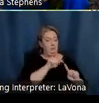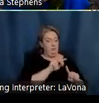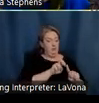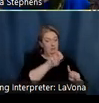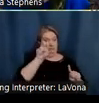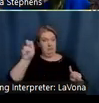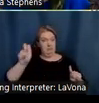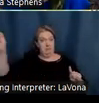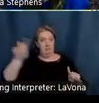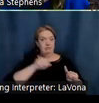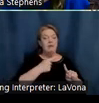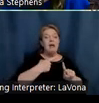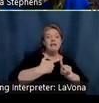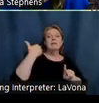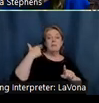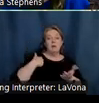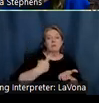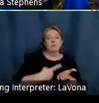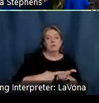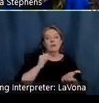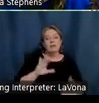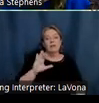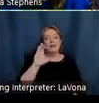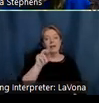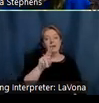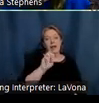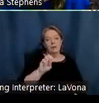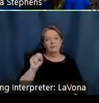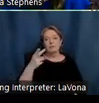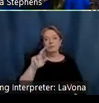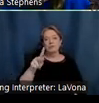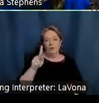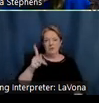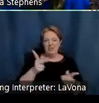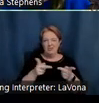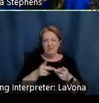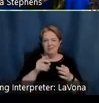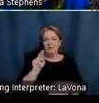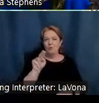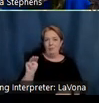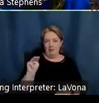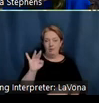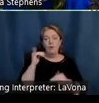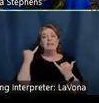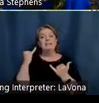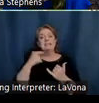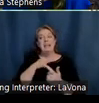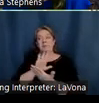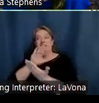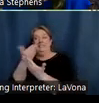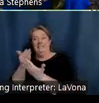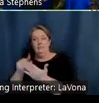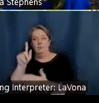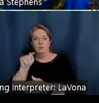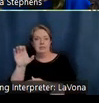between last month's stop, the Cow Sharp Historic Site in Taos, New Mexico, and today's destination, the T.C. Steel State Historic Site